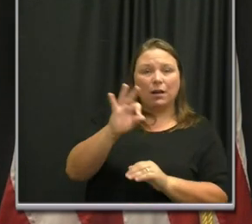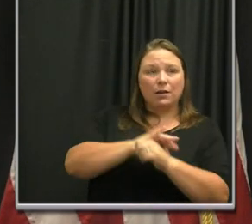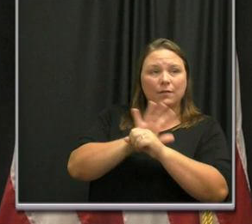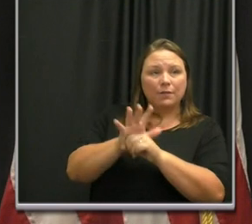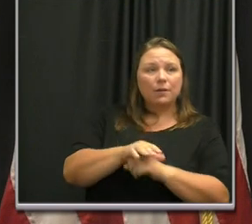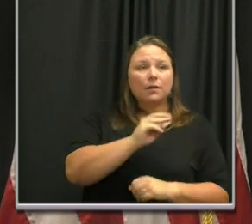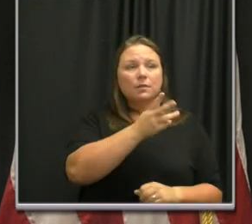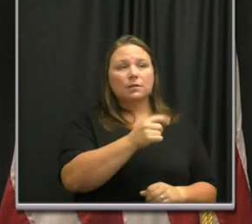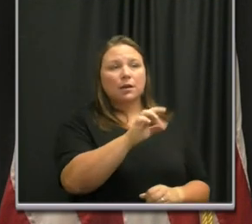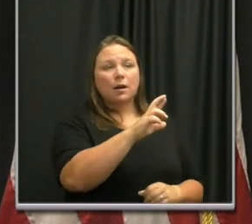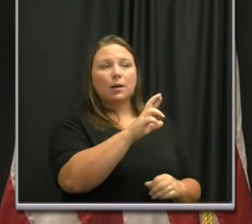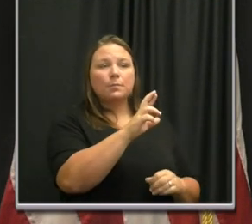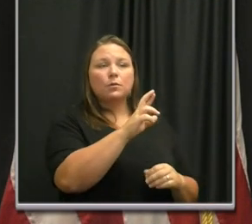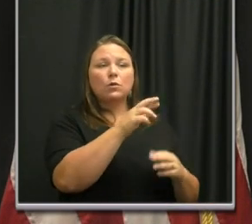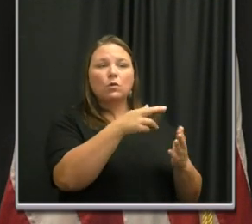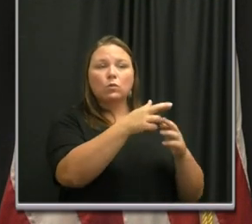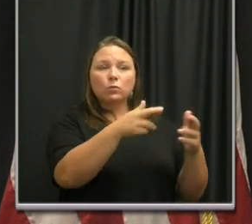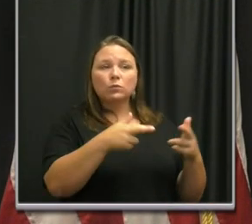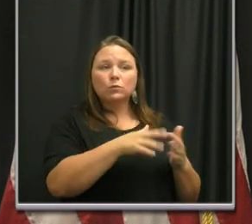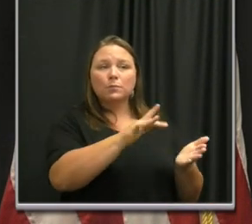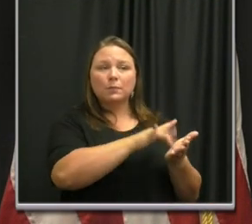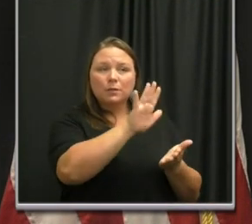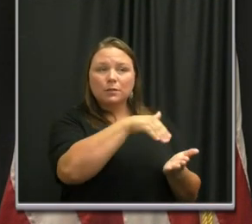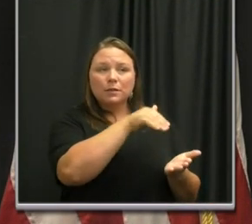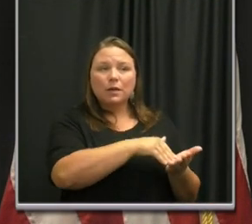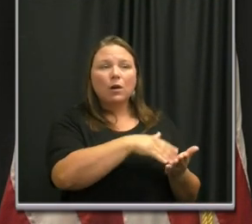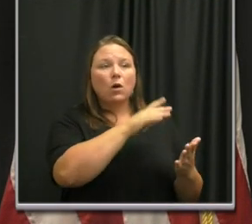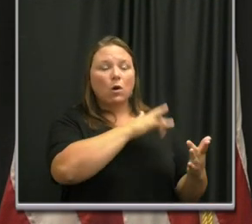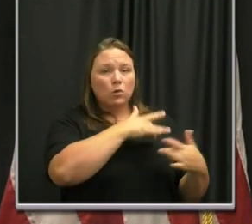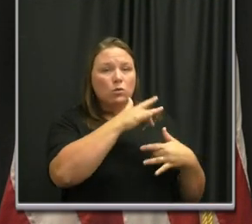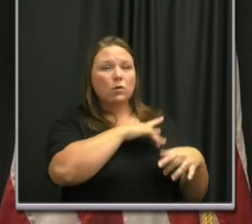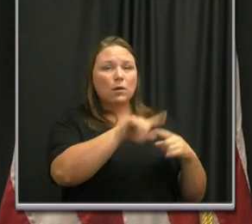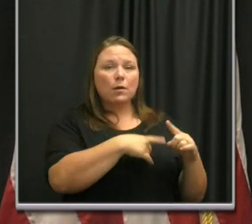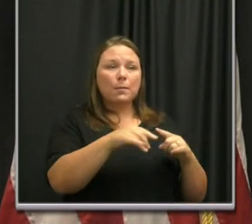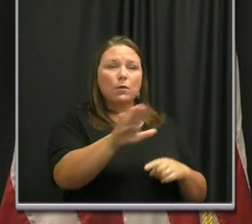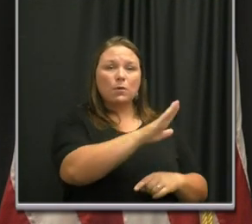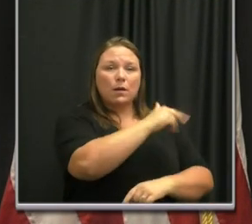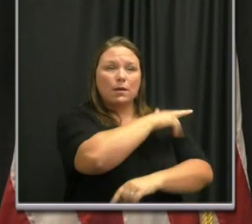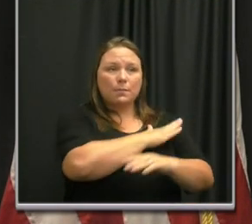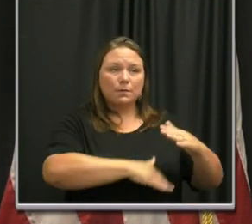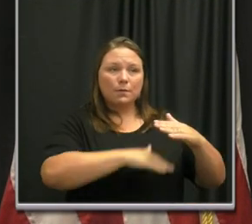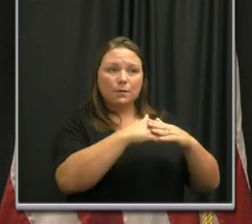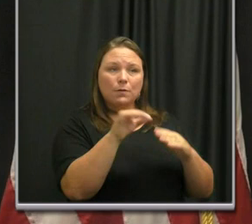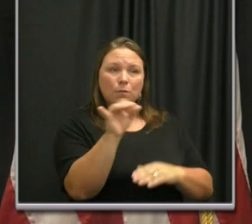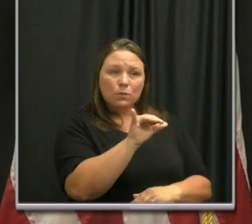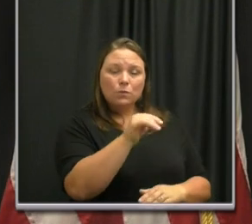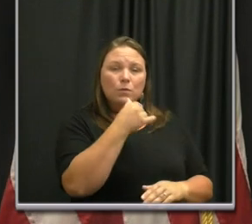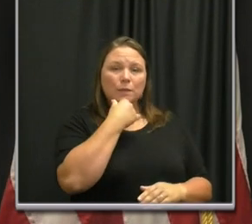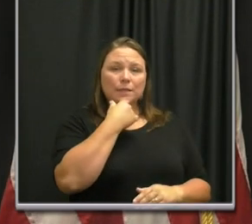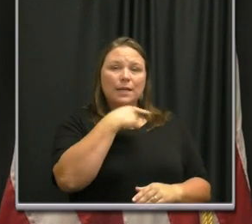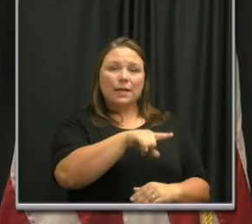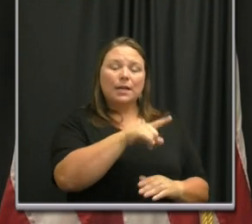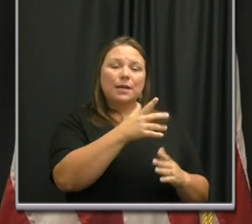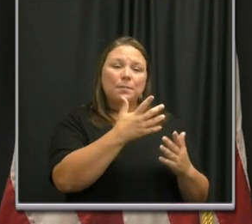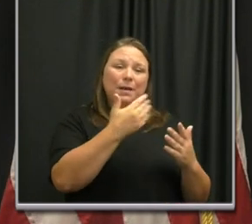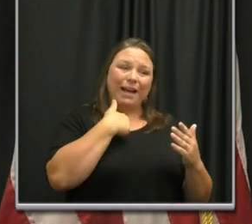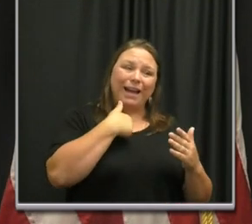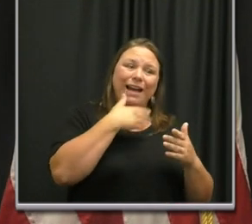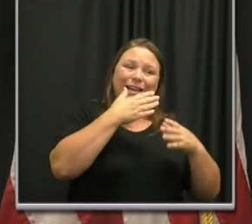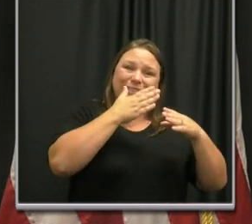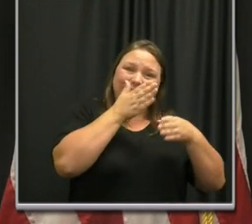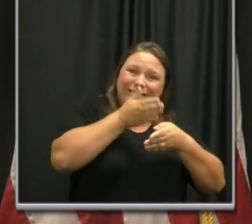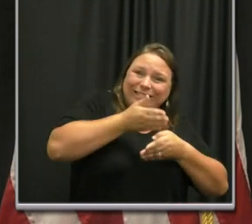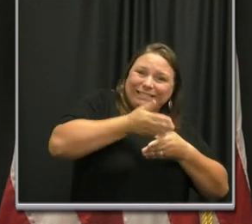Sumner Regional Medical Center has also raised concerns about its hospital capacity, reporting that it has been operating at or near